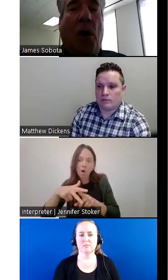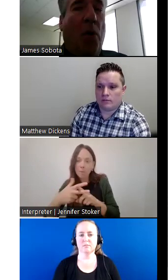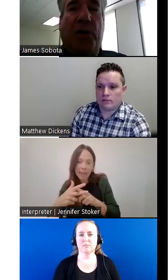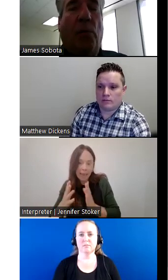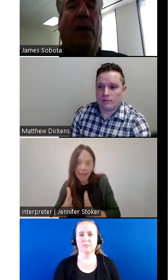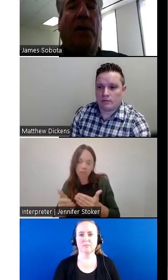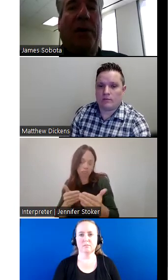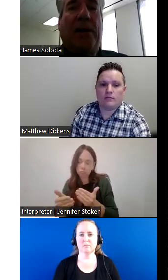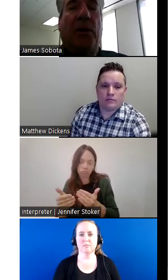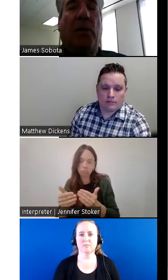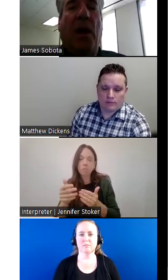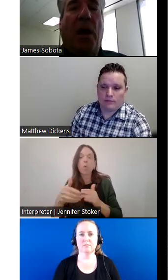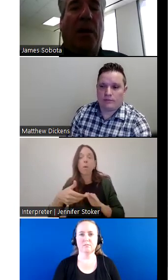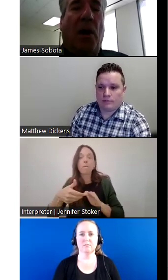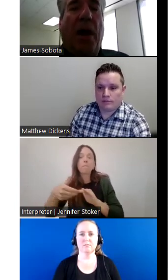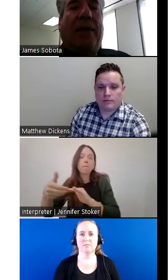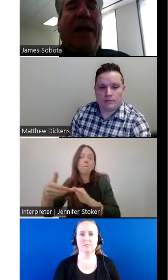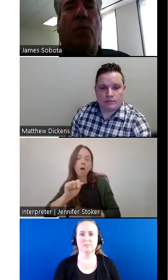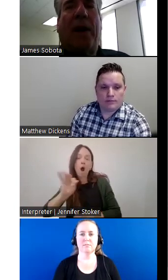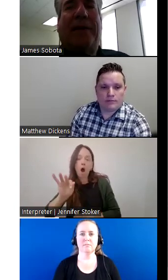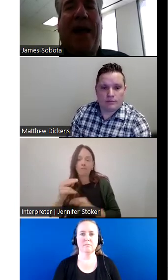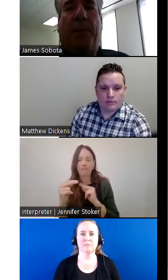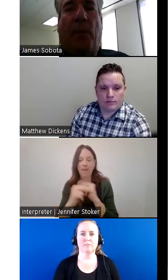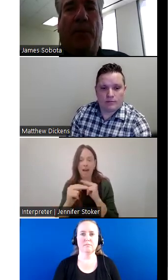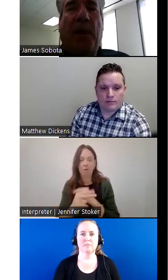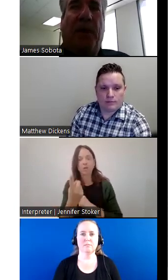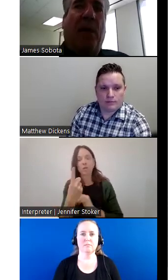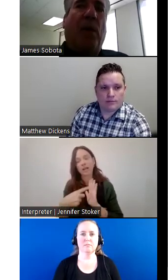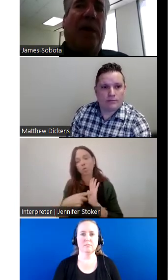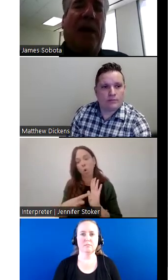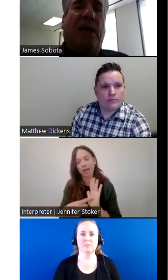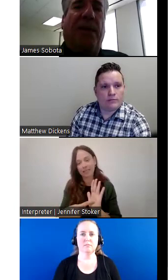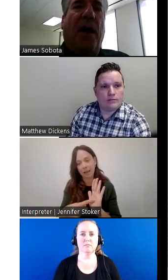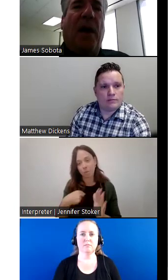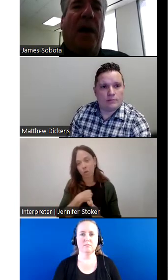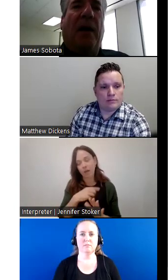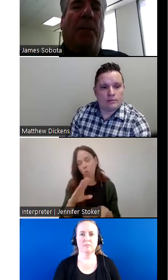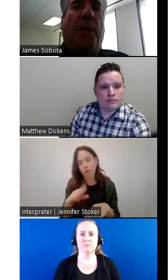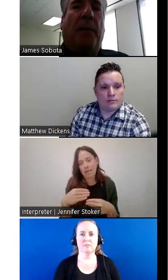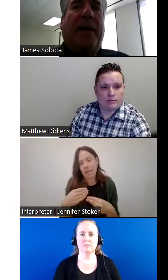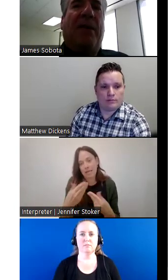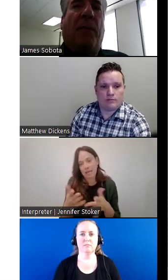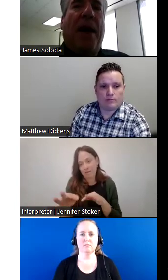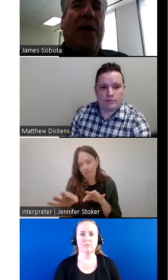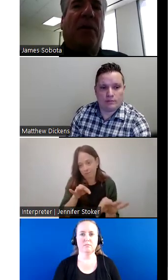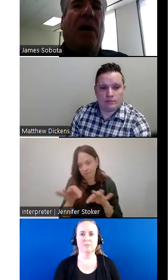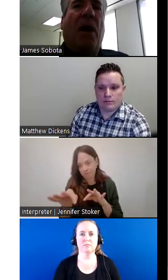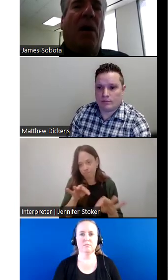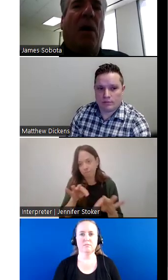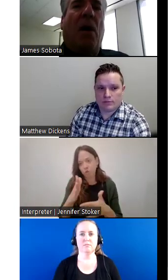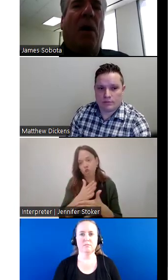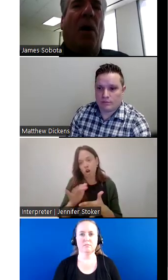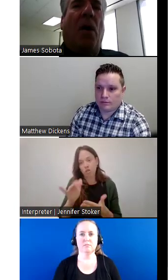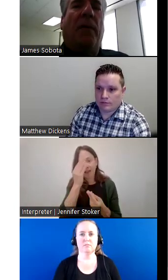car towed to wherever you need to. So that's one example that we give, uh, the public information,